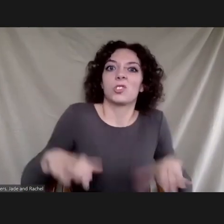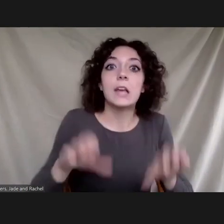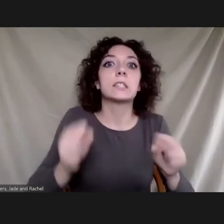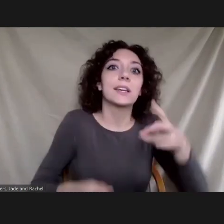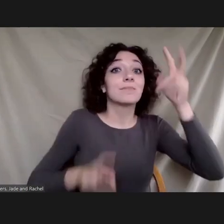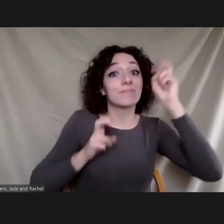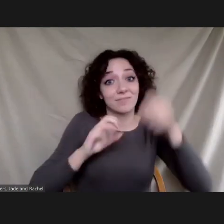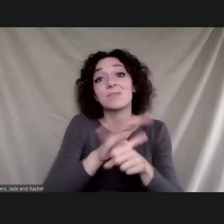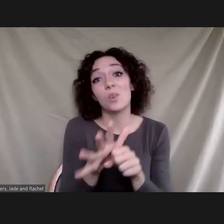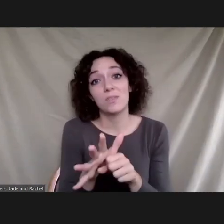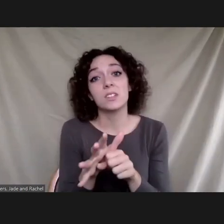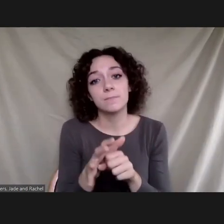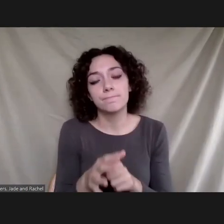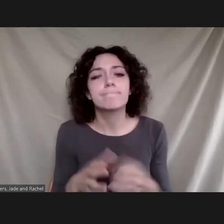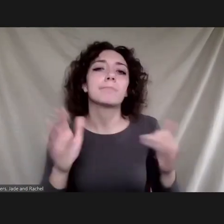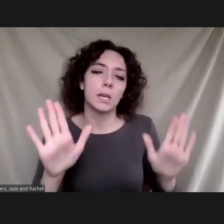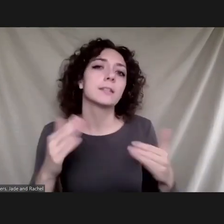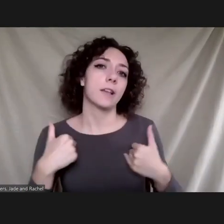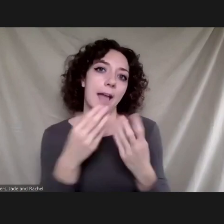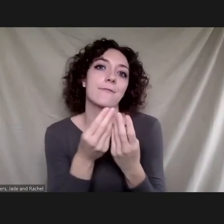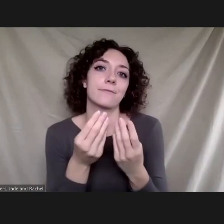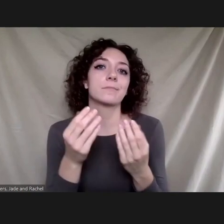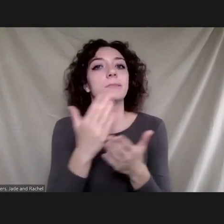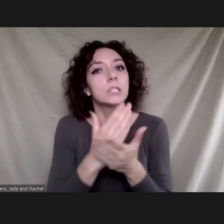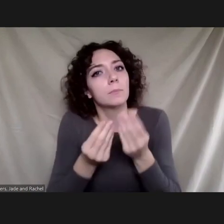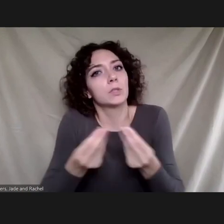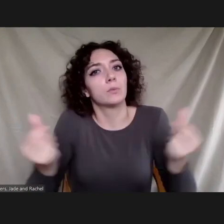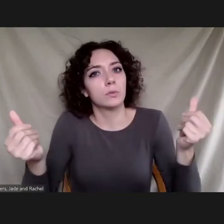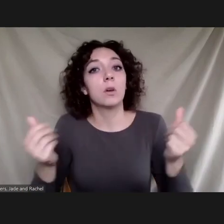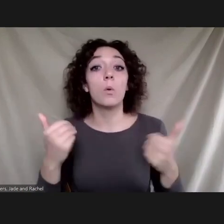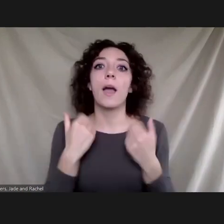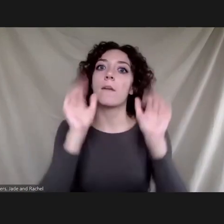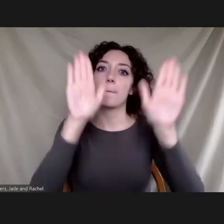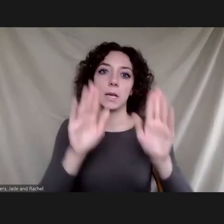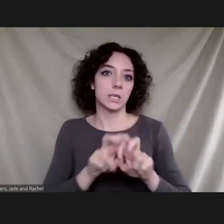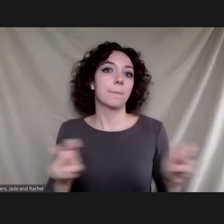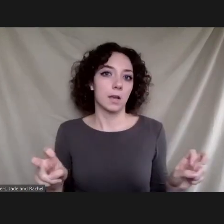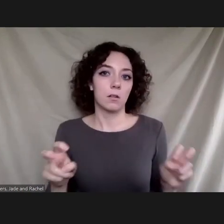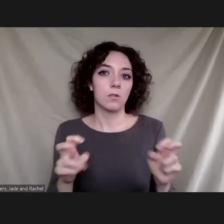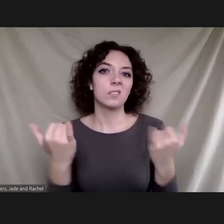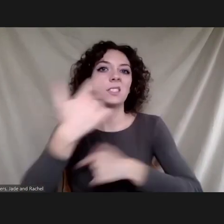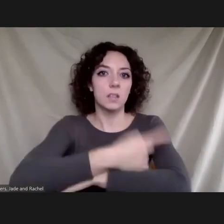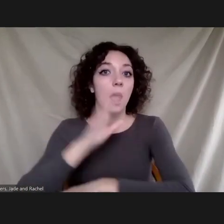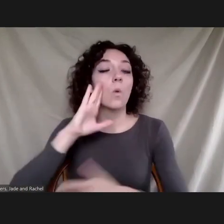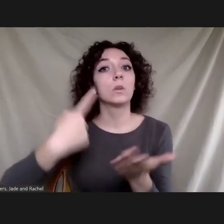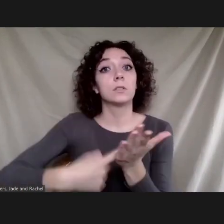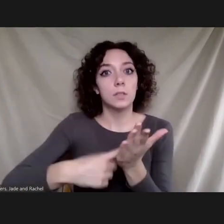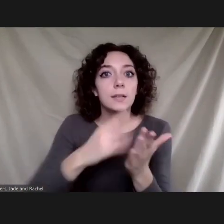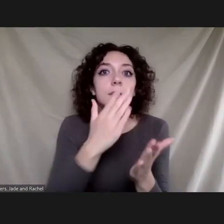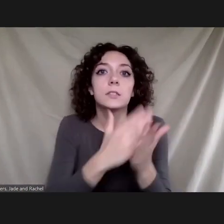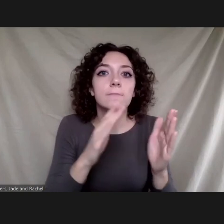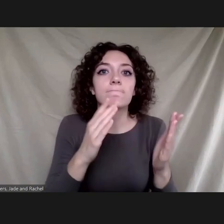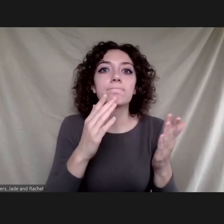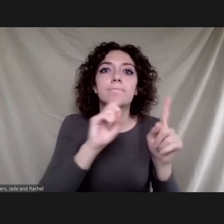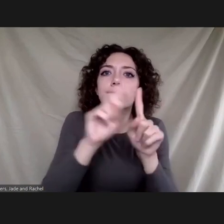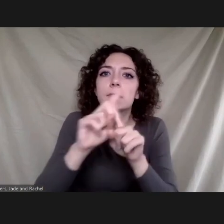are solutions today we have an amazing panel lined up to touch in many different aspects of the grand challenges to design a